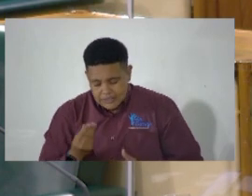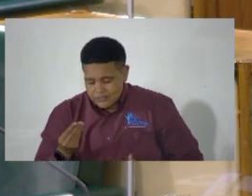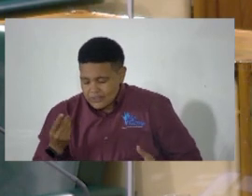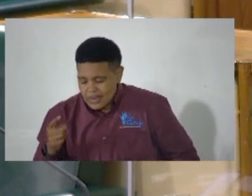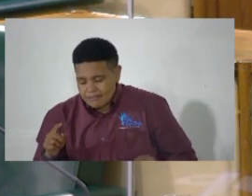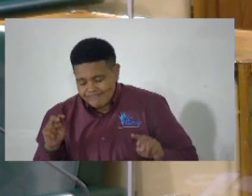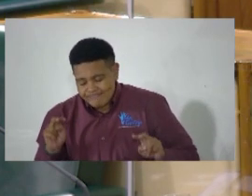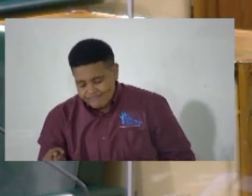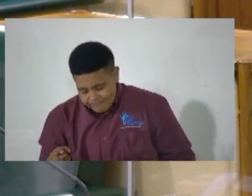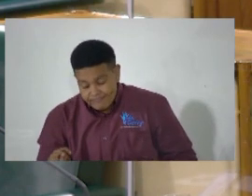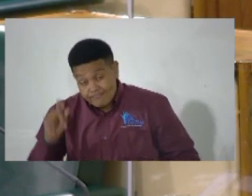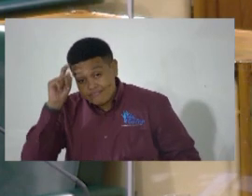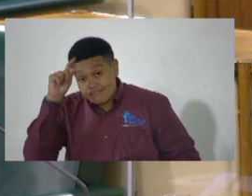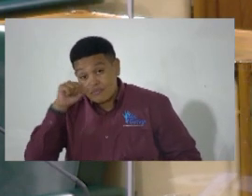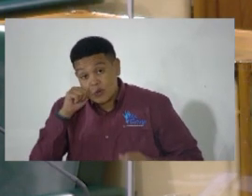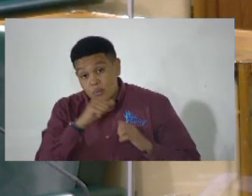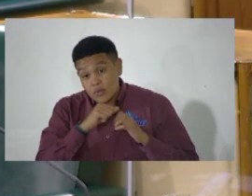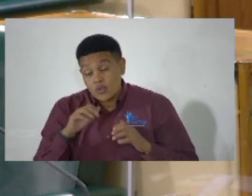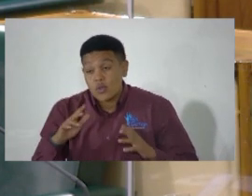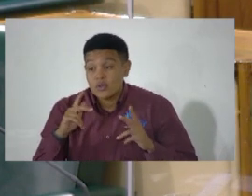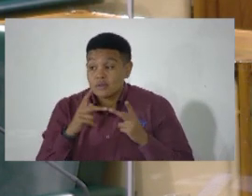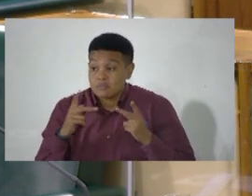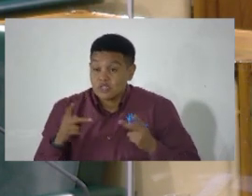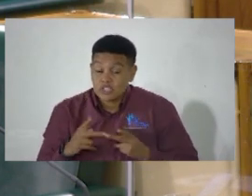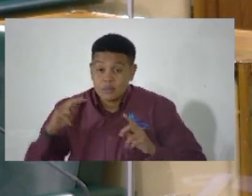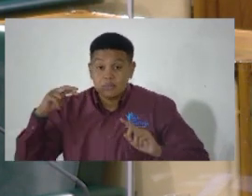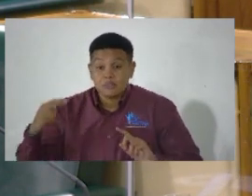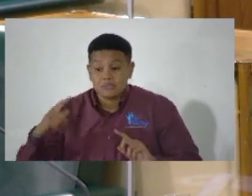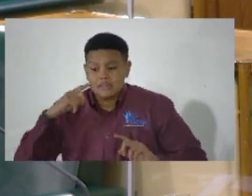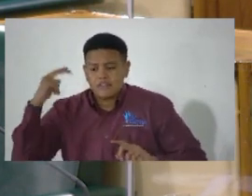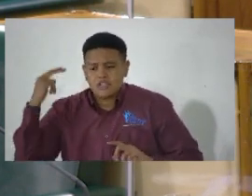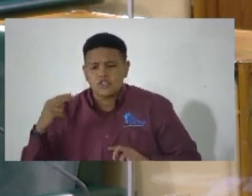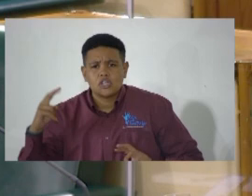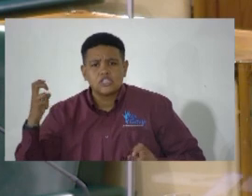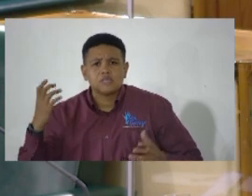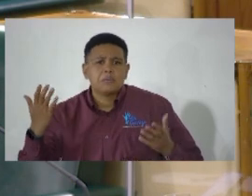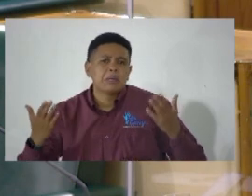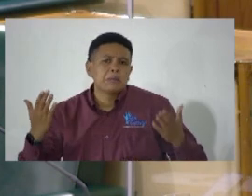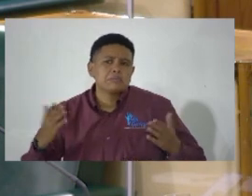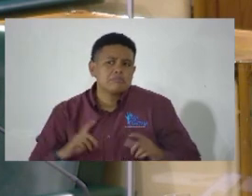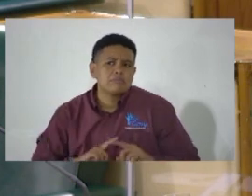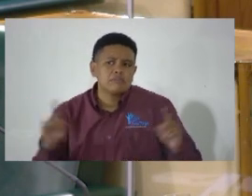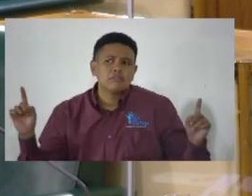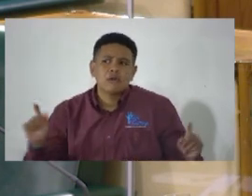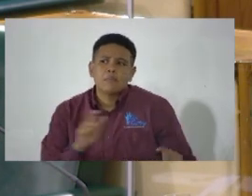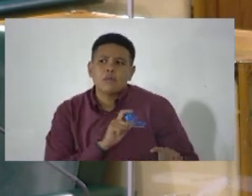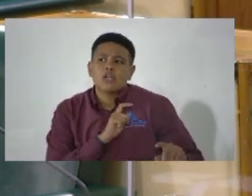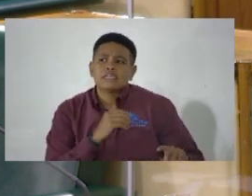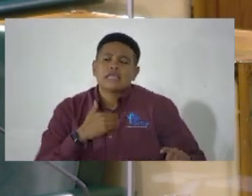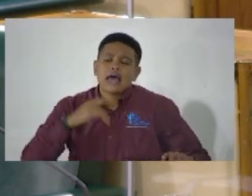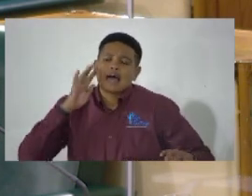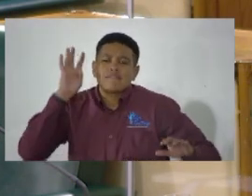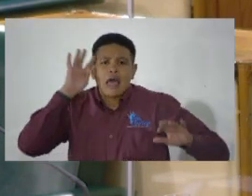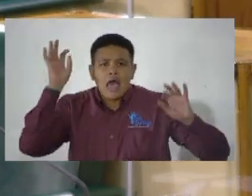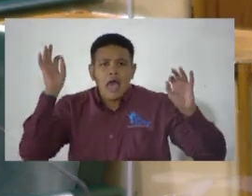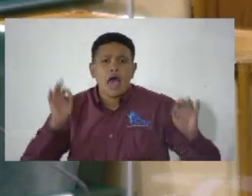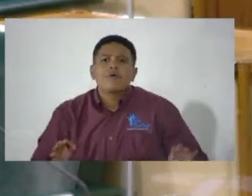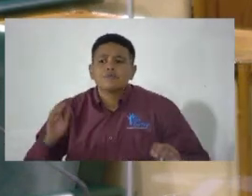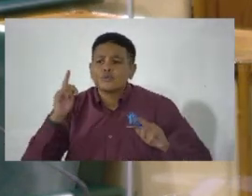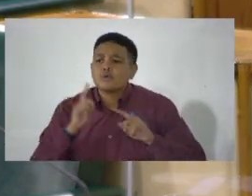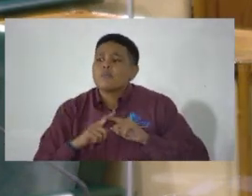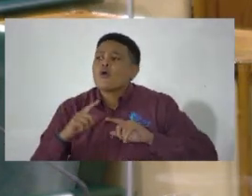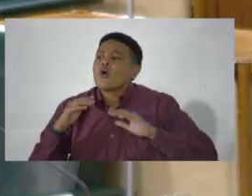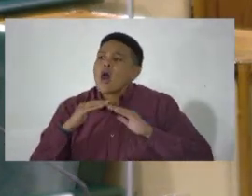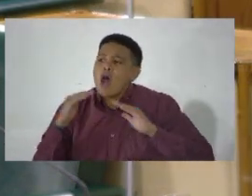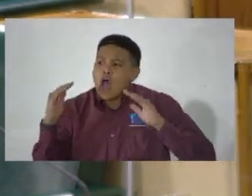And notwithstanding positions on historical matters that may vary, the police have the absolute and unequivocal